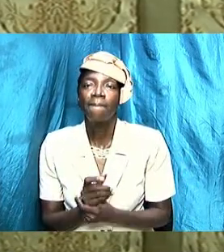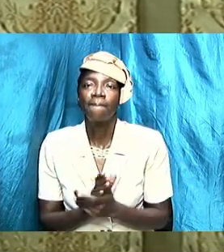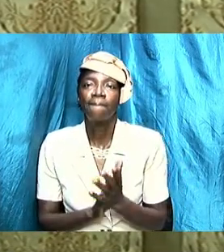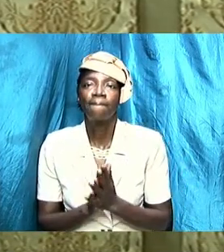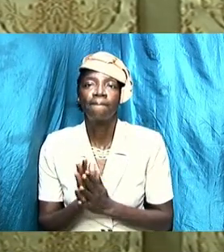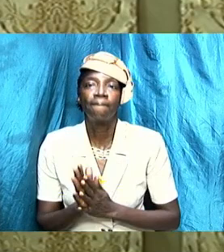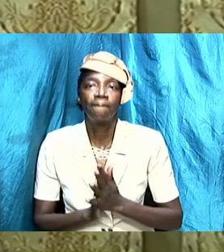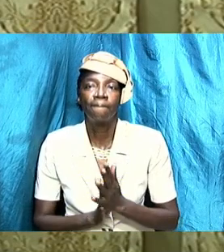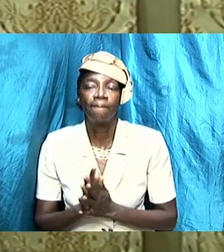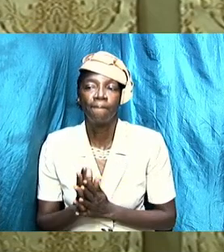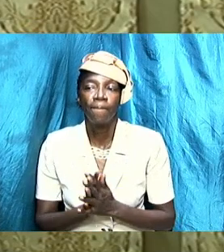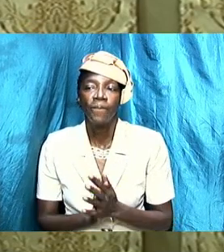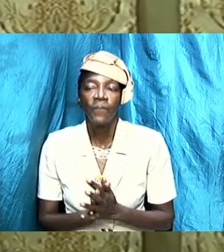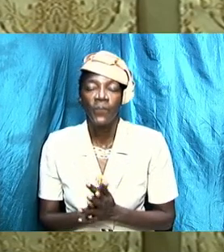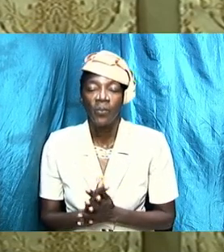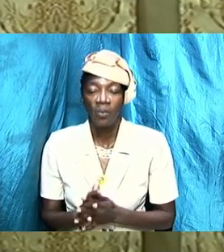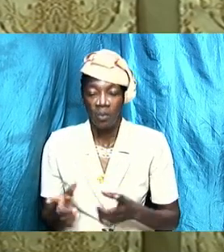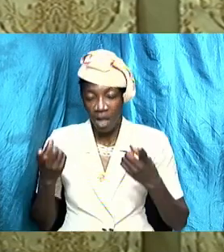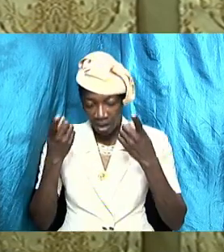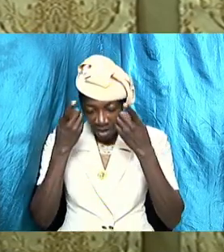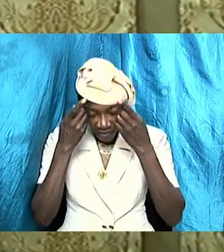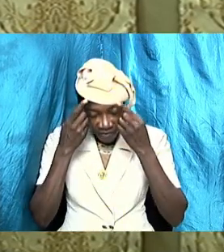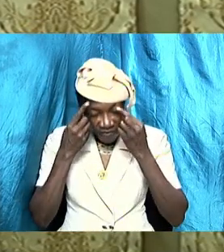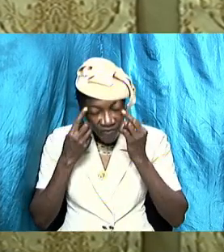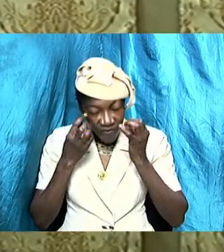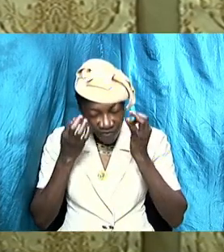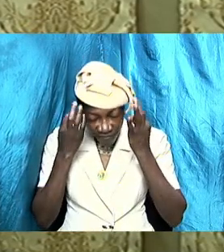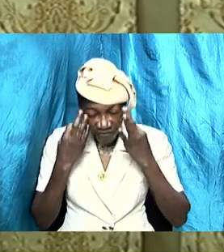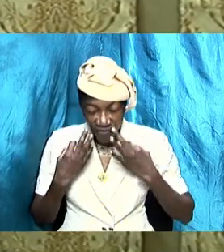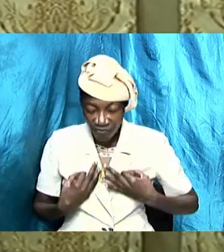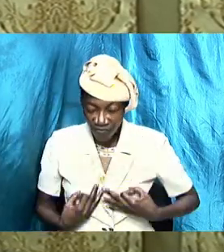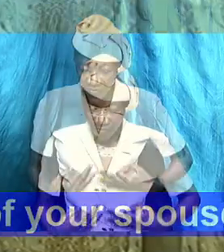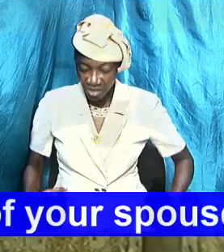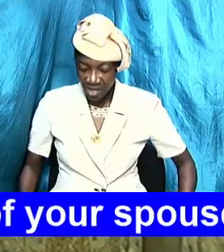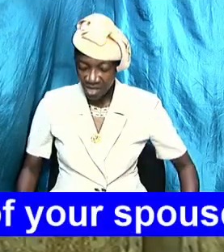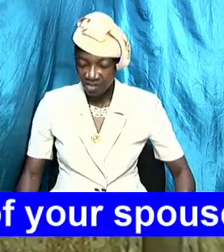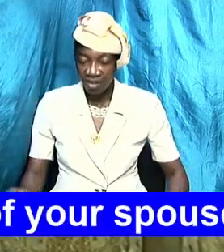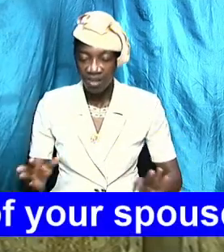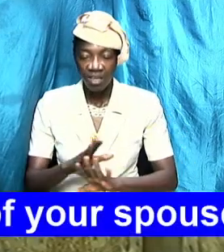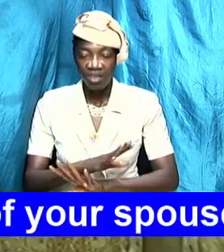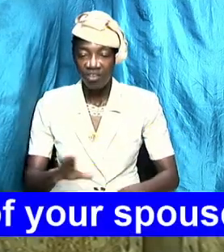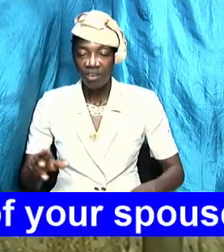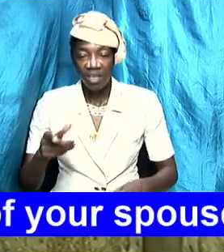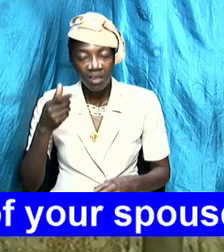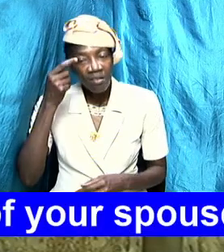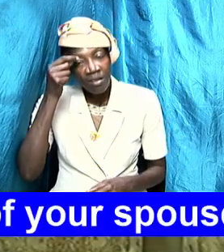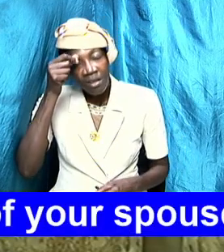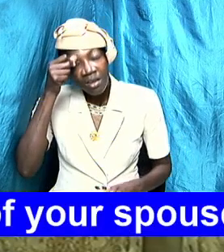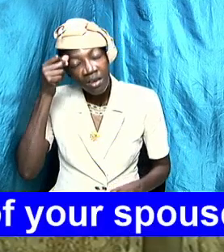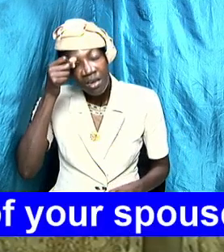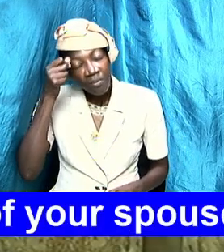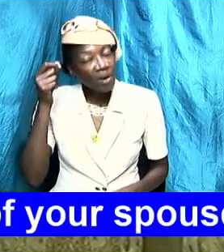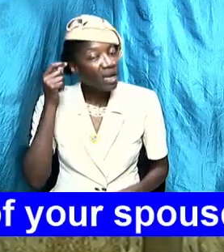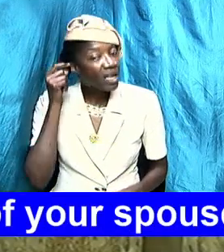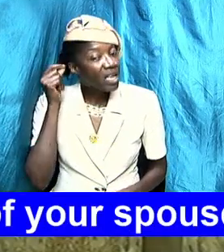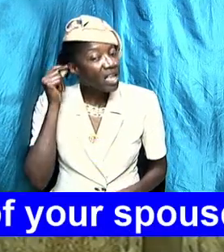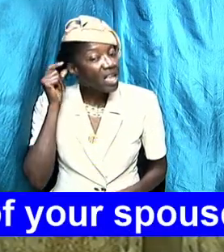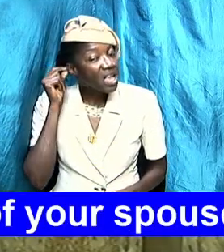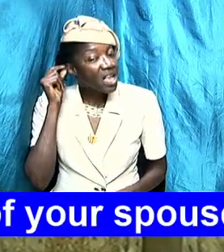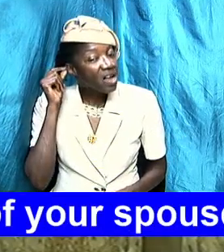physical features change the black hair start to turn gray